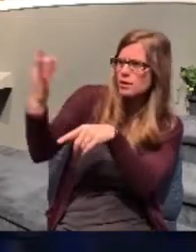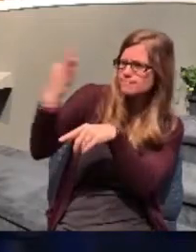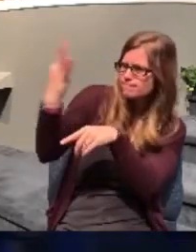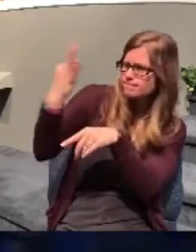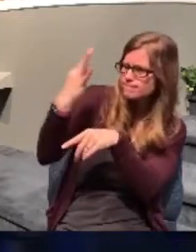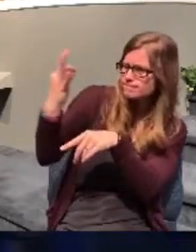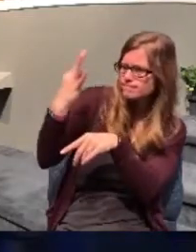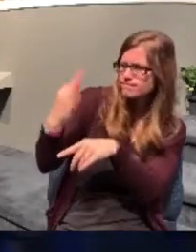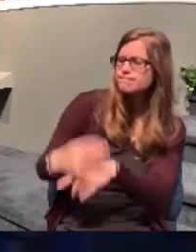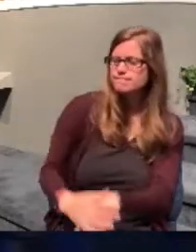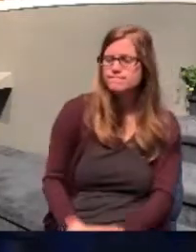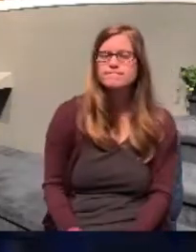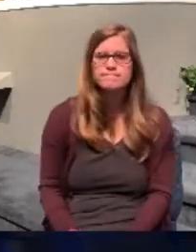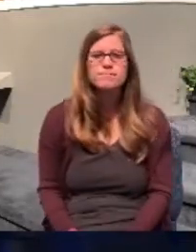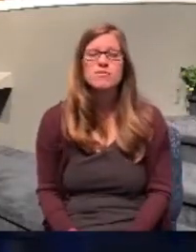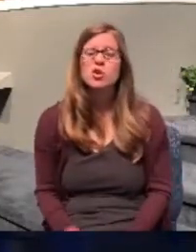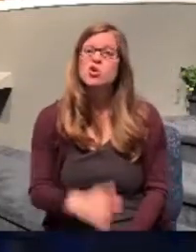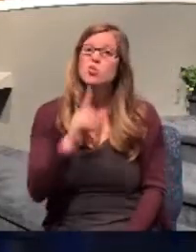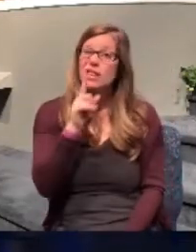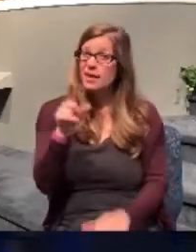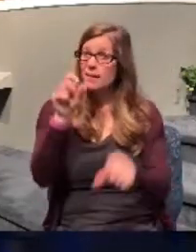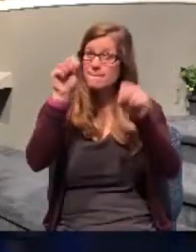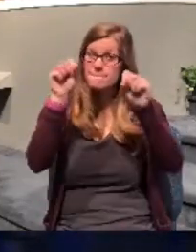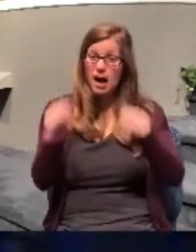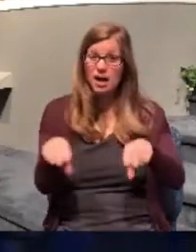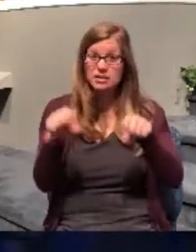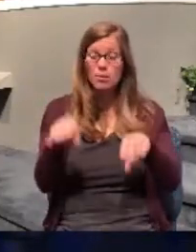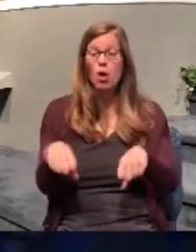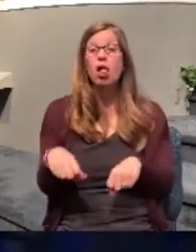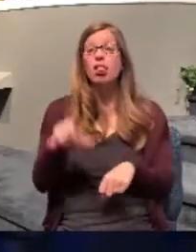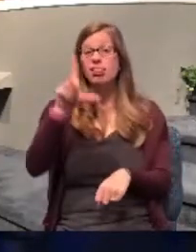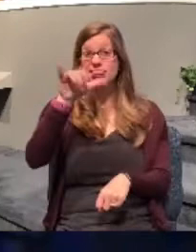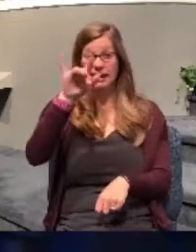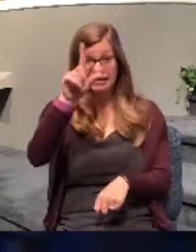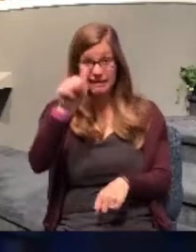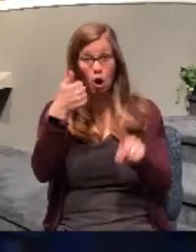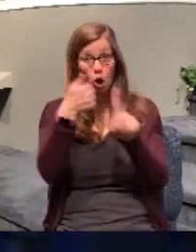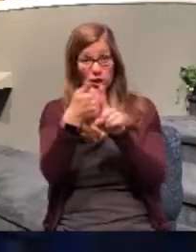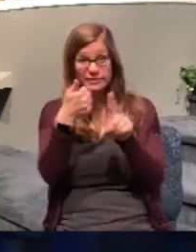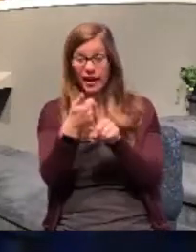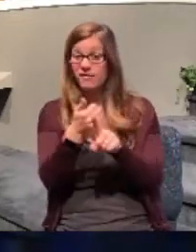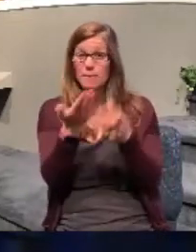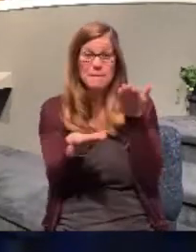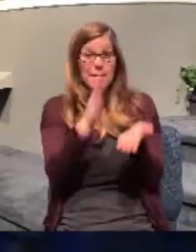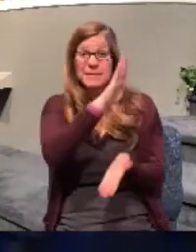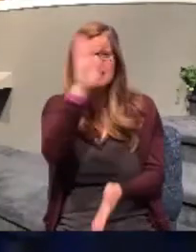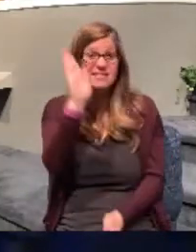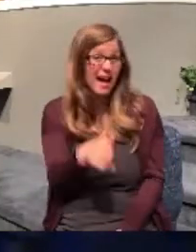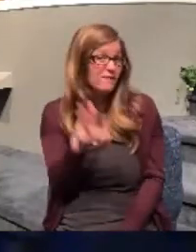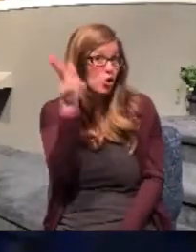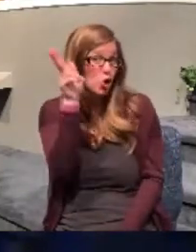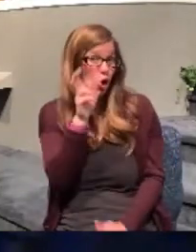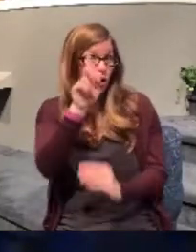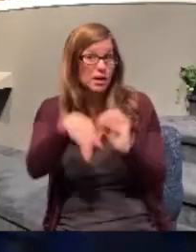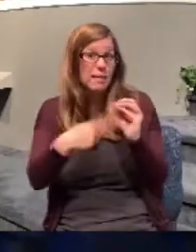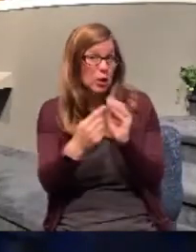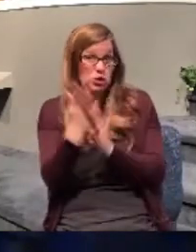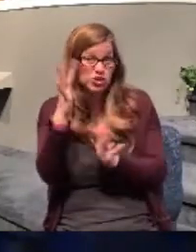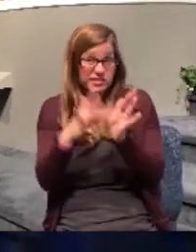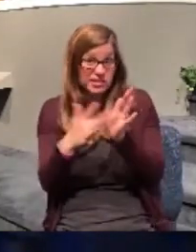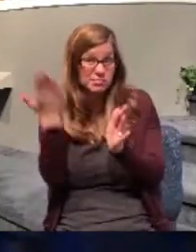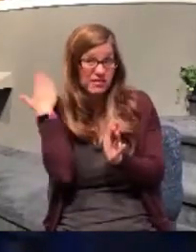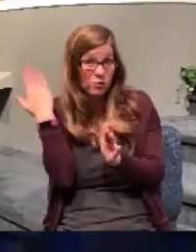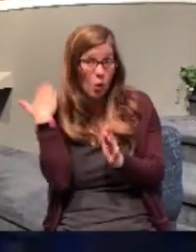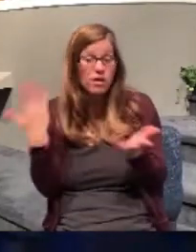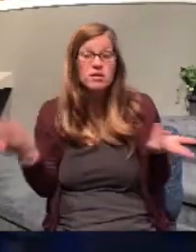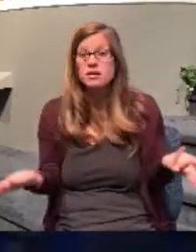communicating. It's very possible that she had never ever heard about Jesus. It's quite possible that